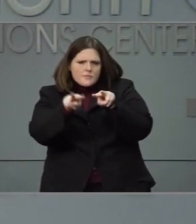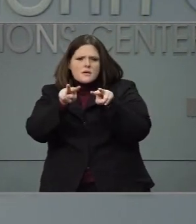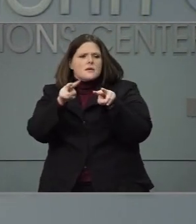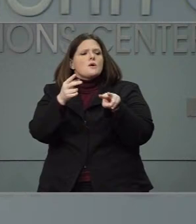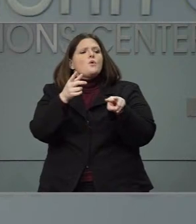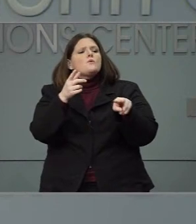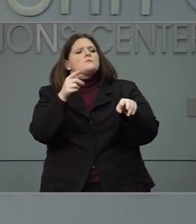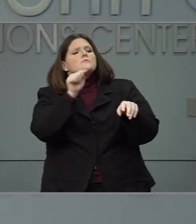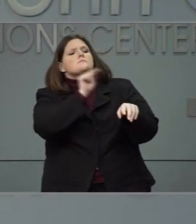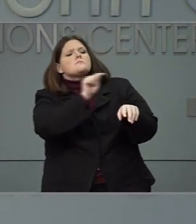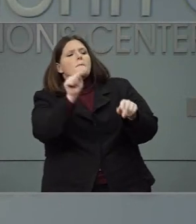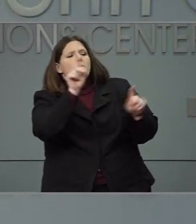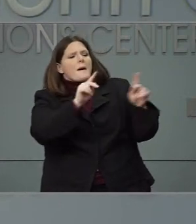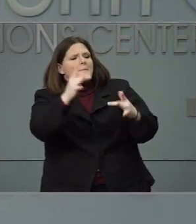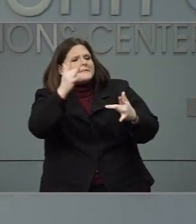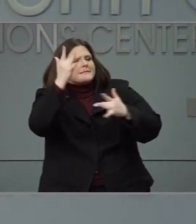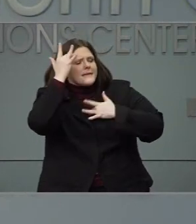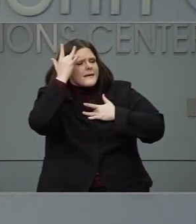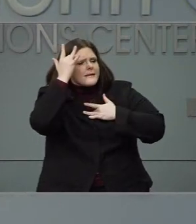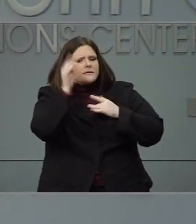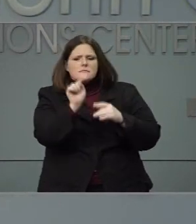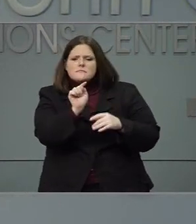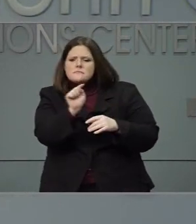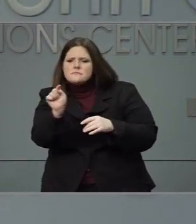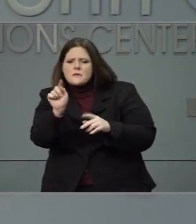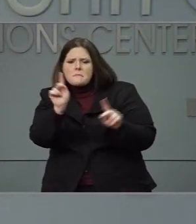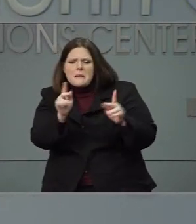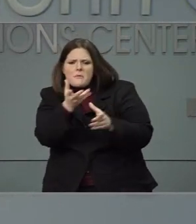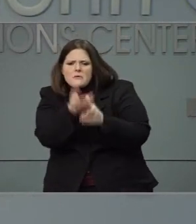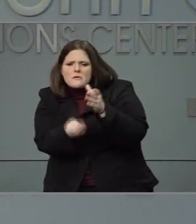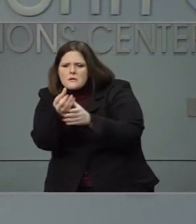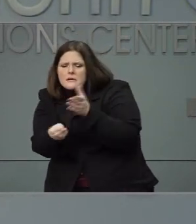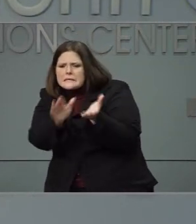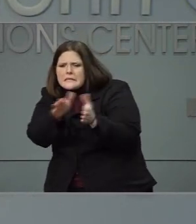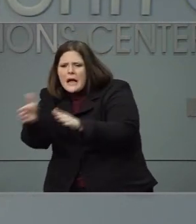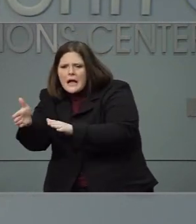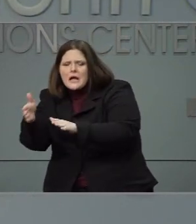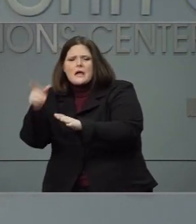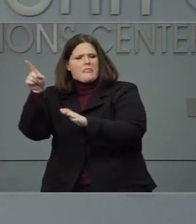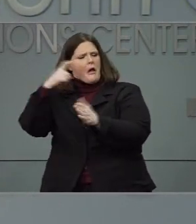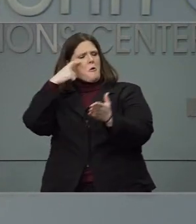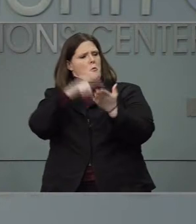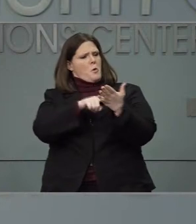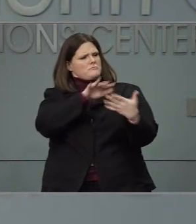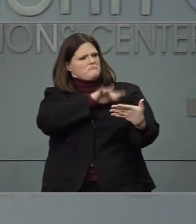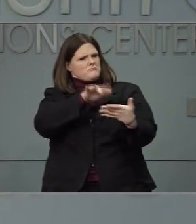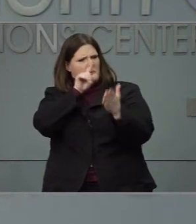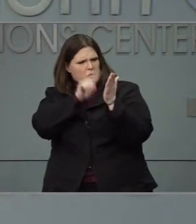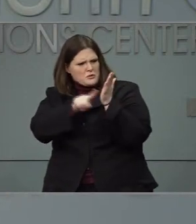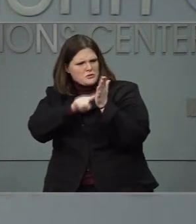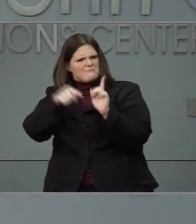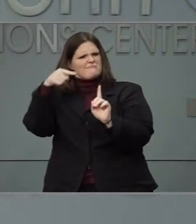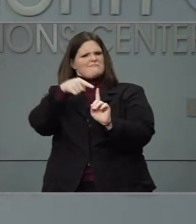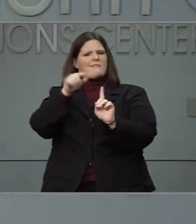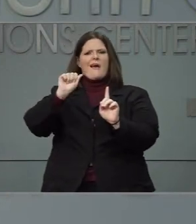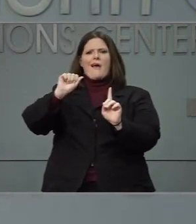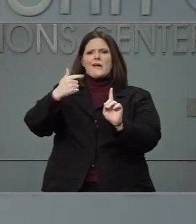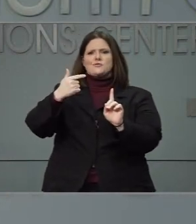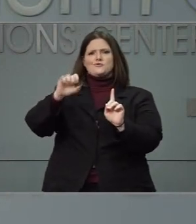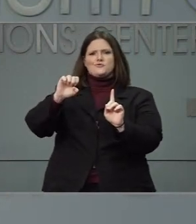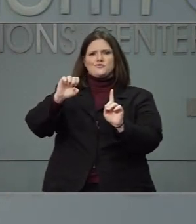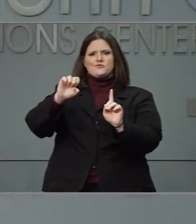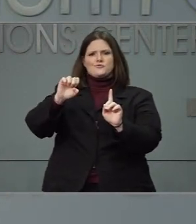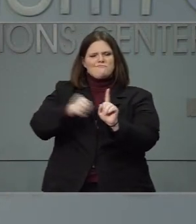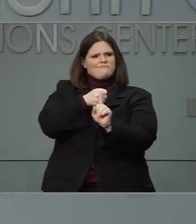and dying. And age was a factor that was pretty significant that affected